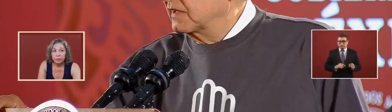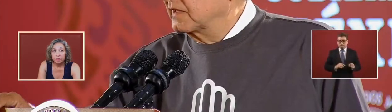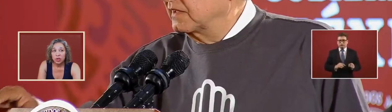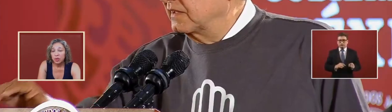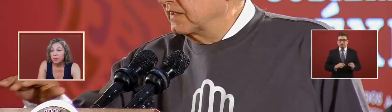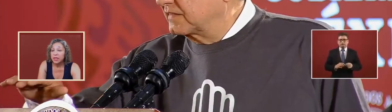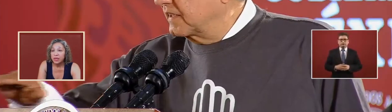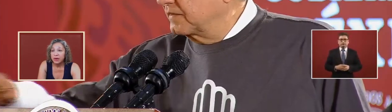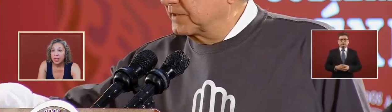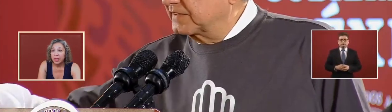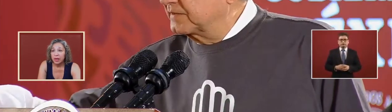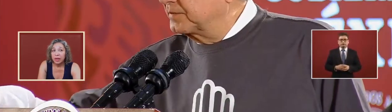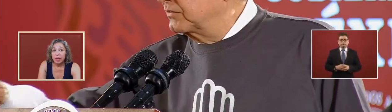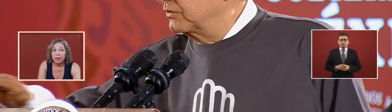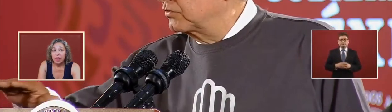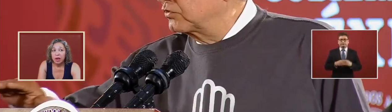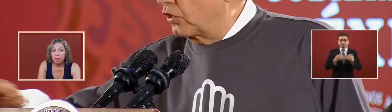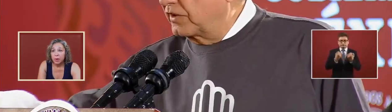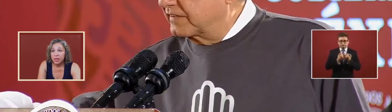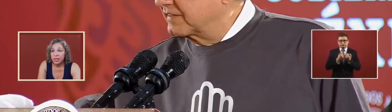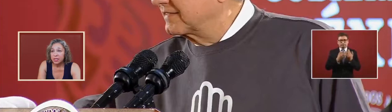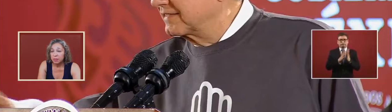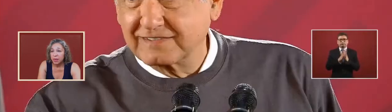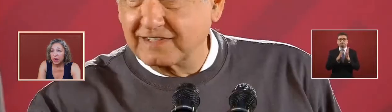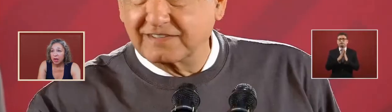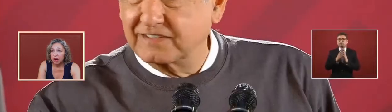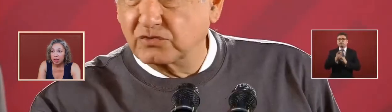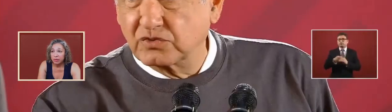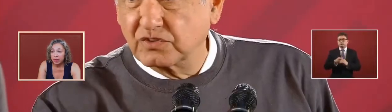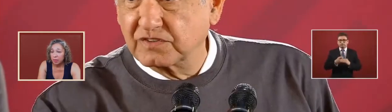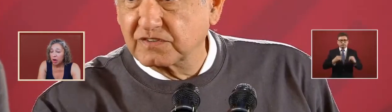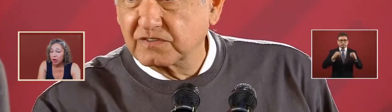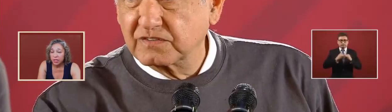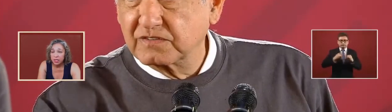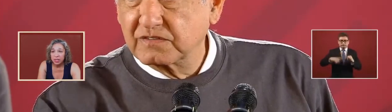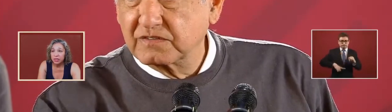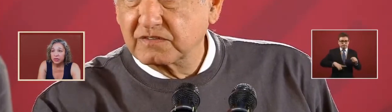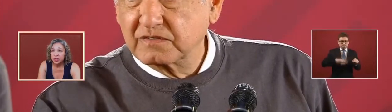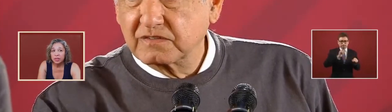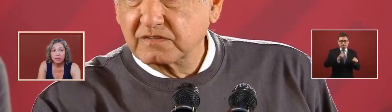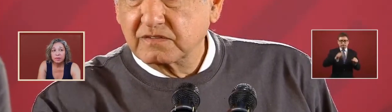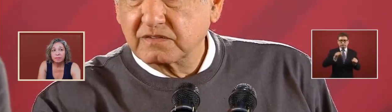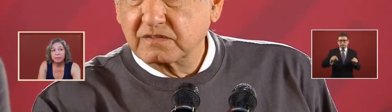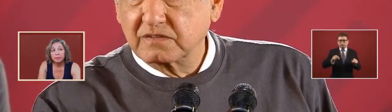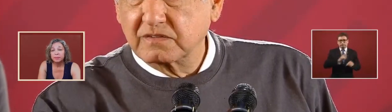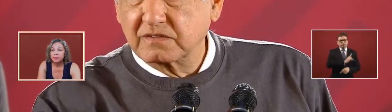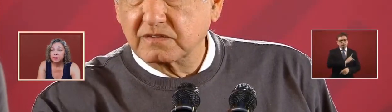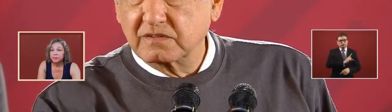or the military or they are participating all of them all the institutions